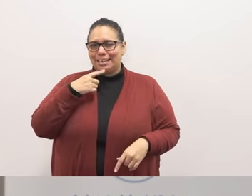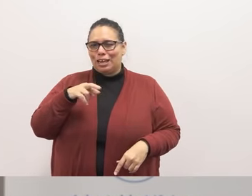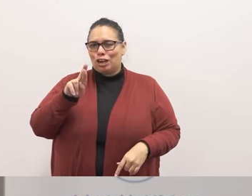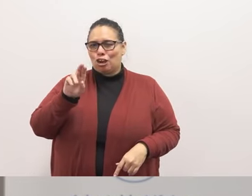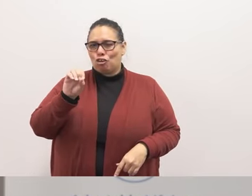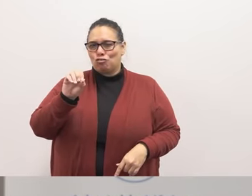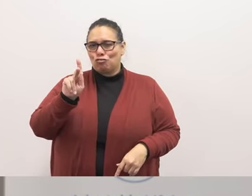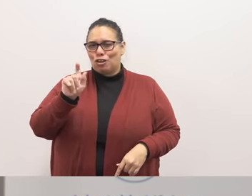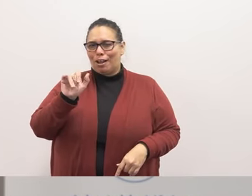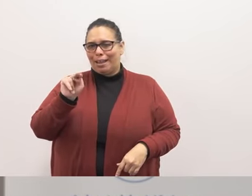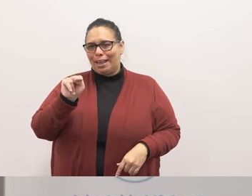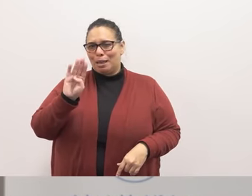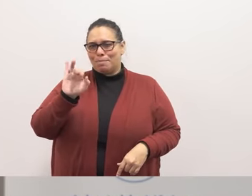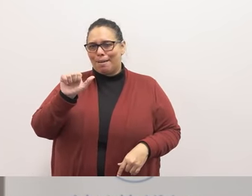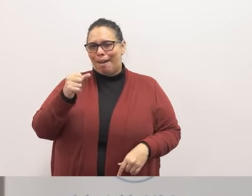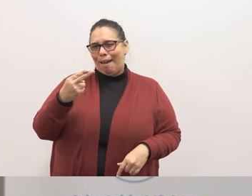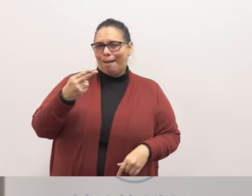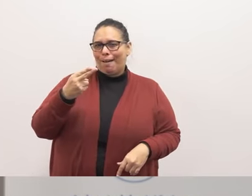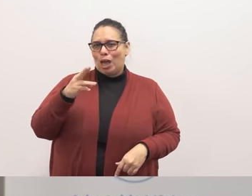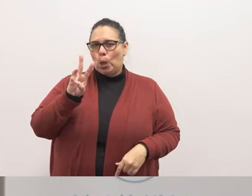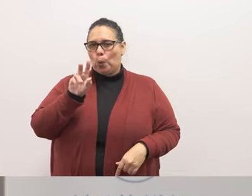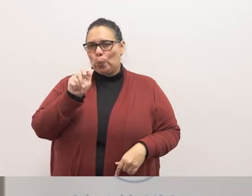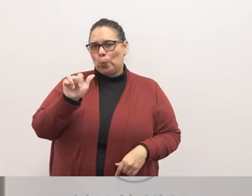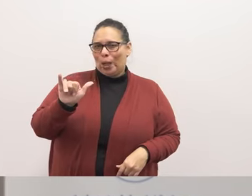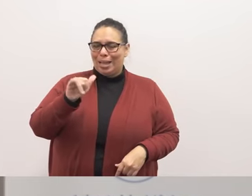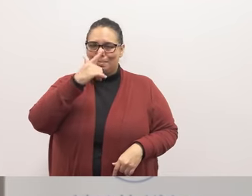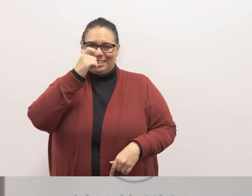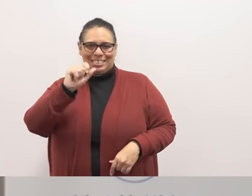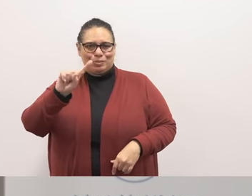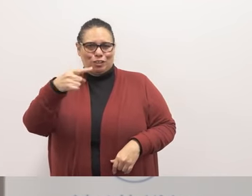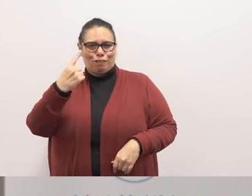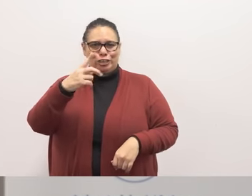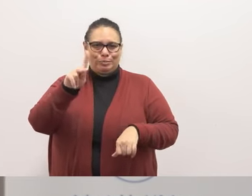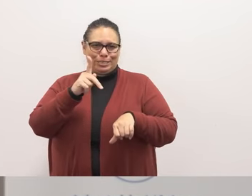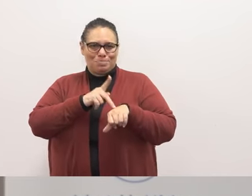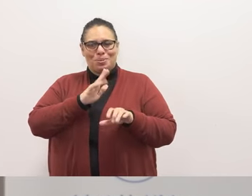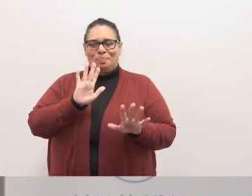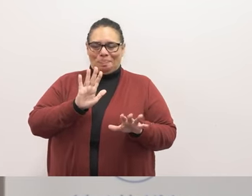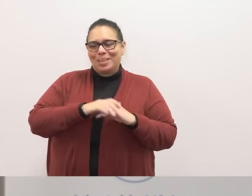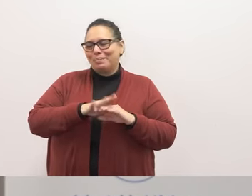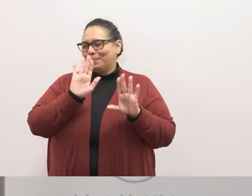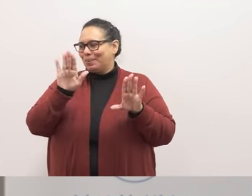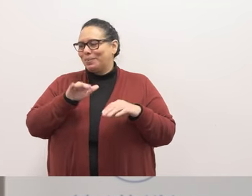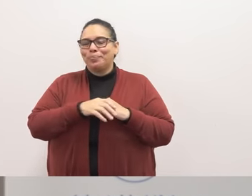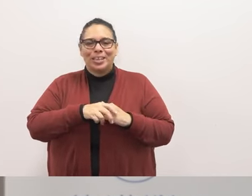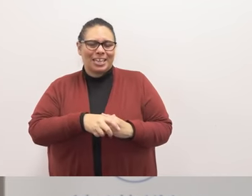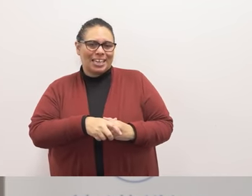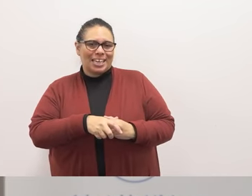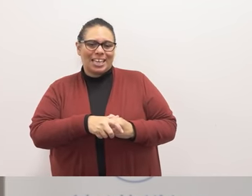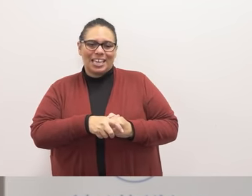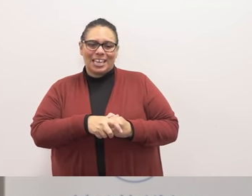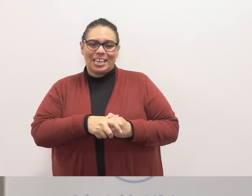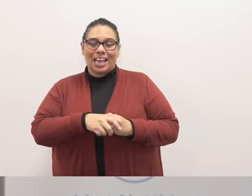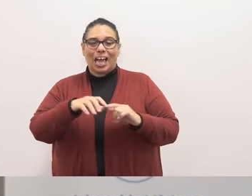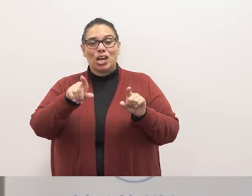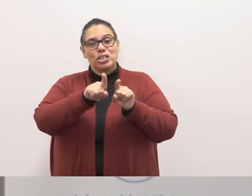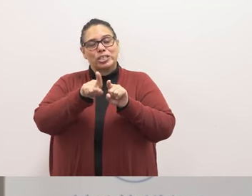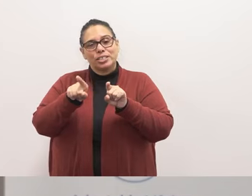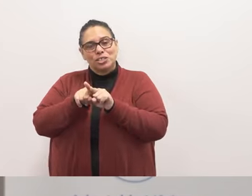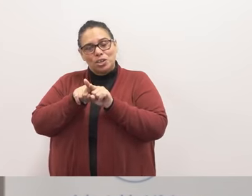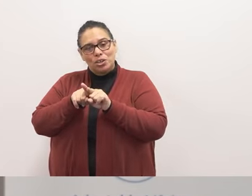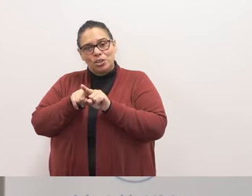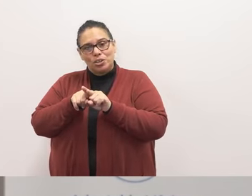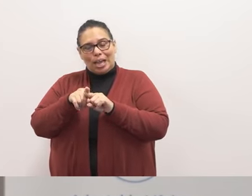right a little homage to the first principal i thought that was wonderful um and also there